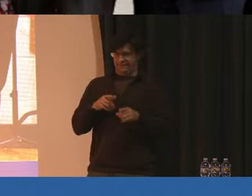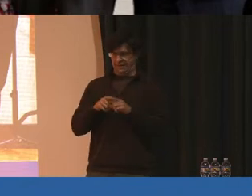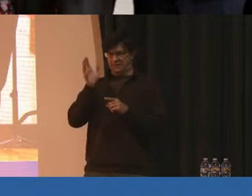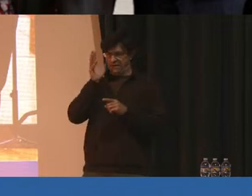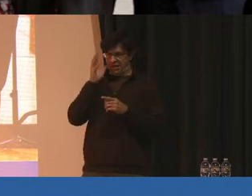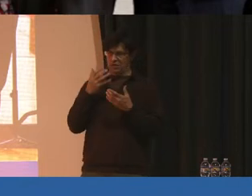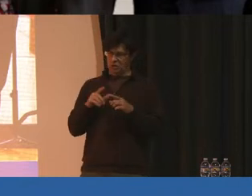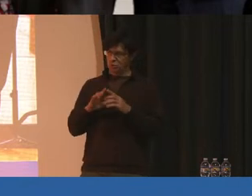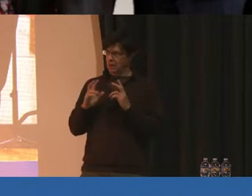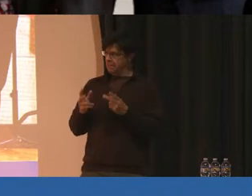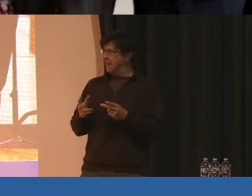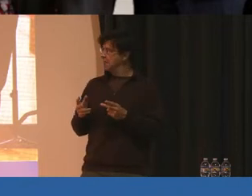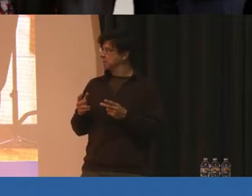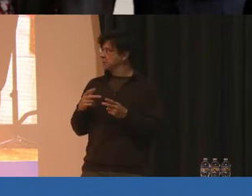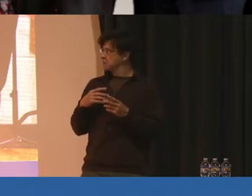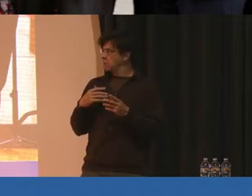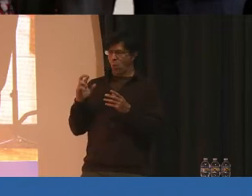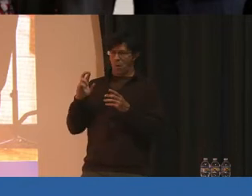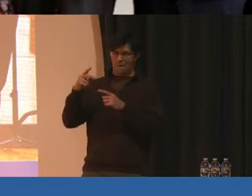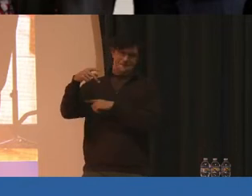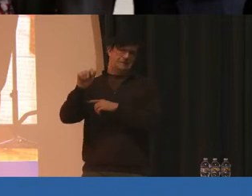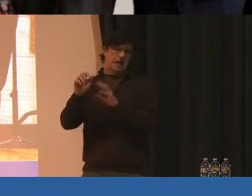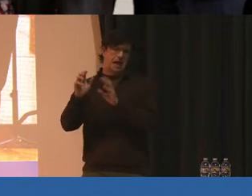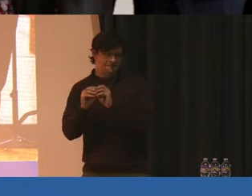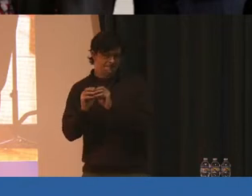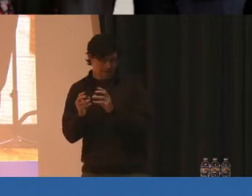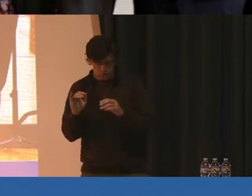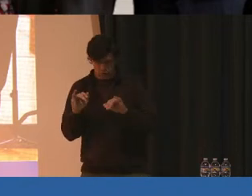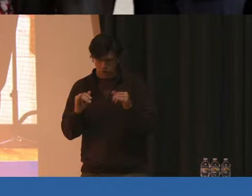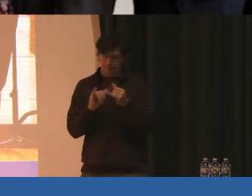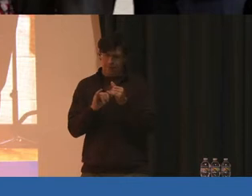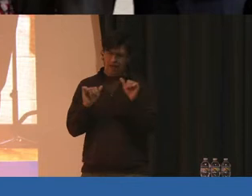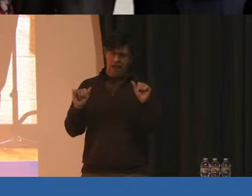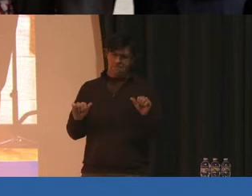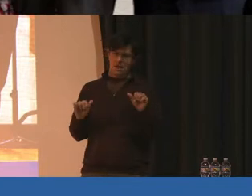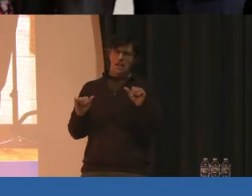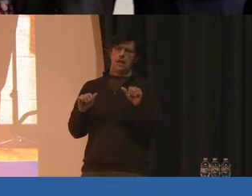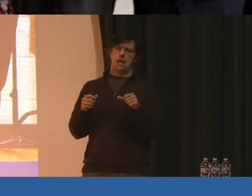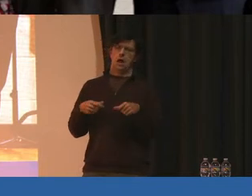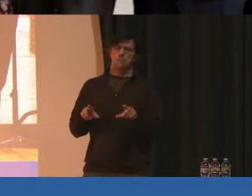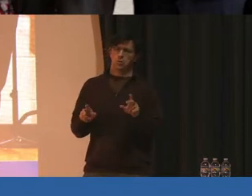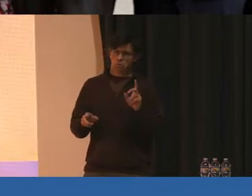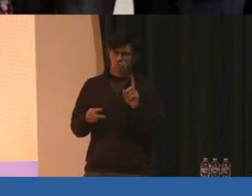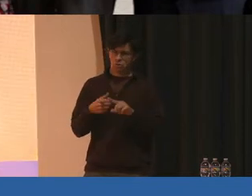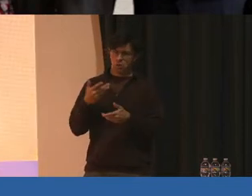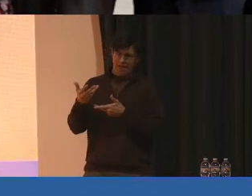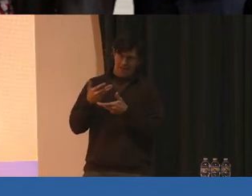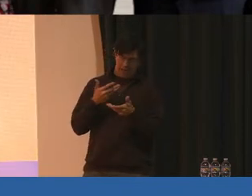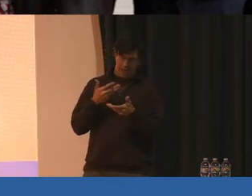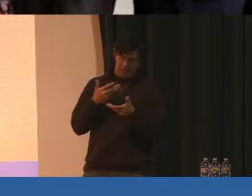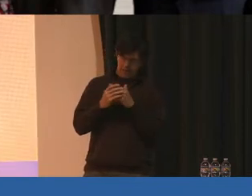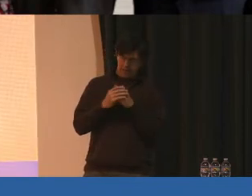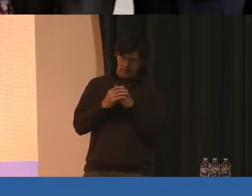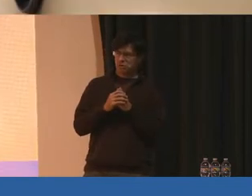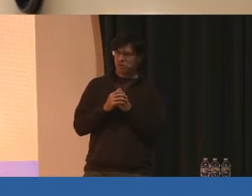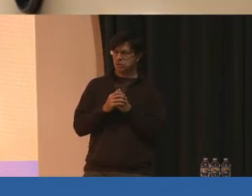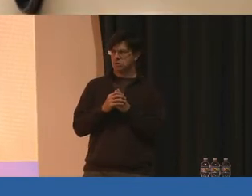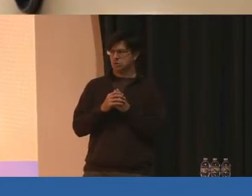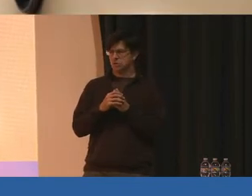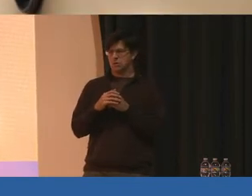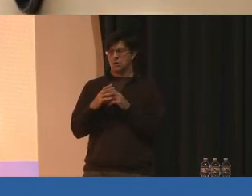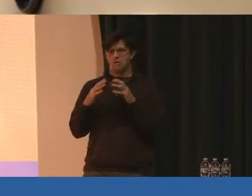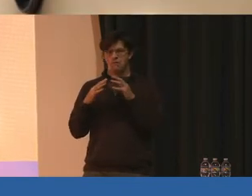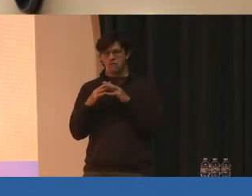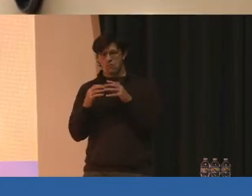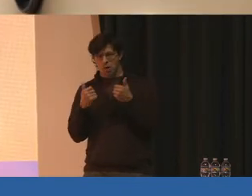to get back, or even at a PTA meeting, but just that ability and opportunity to engage, a football game,